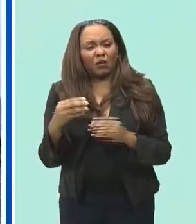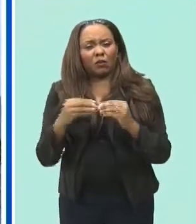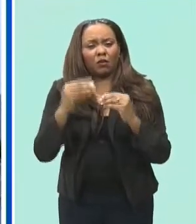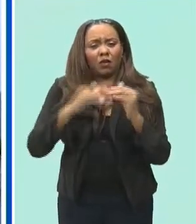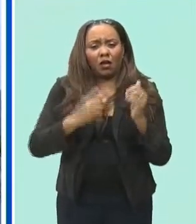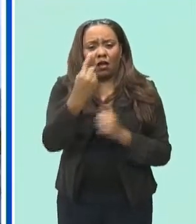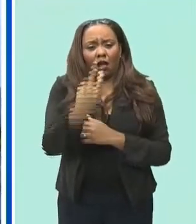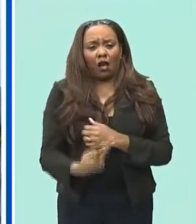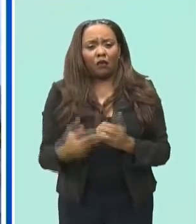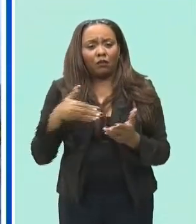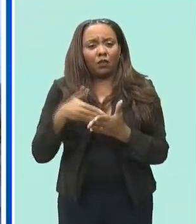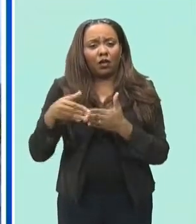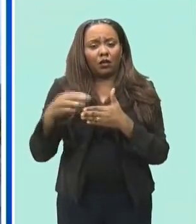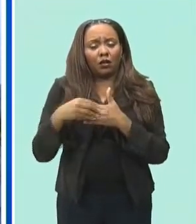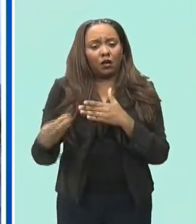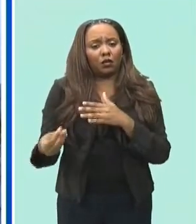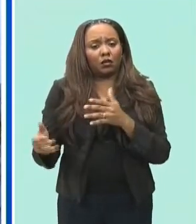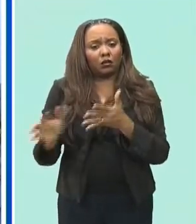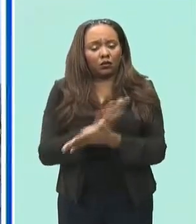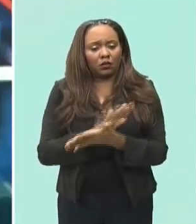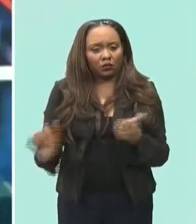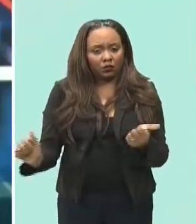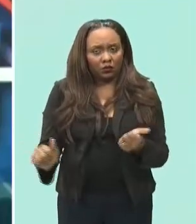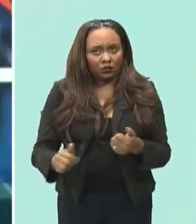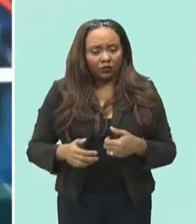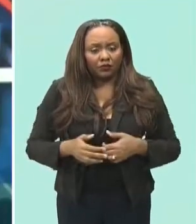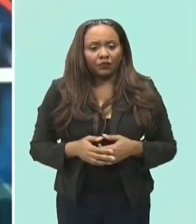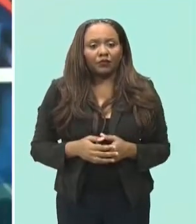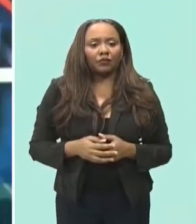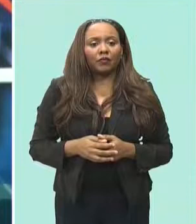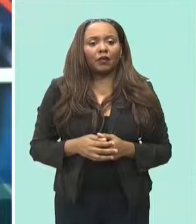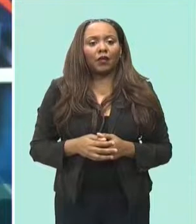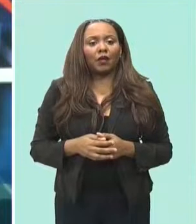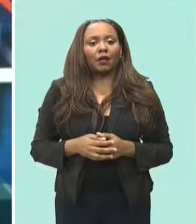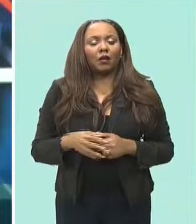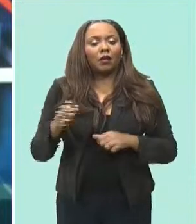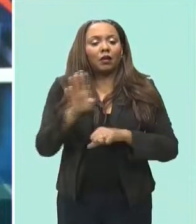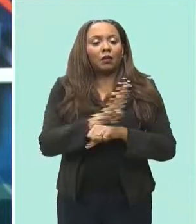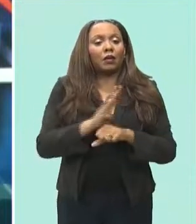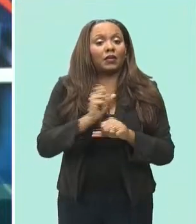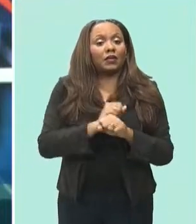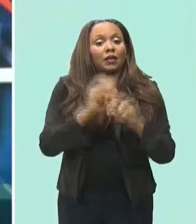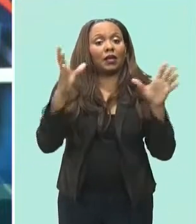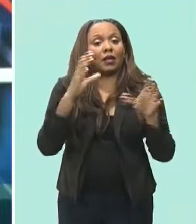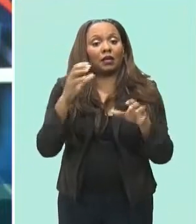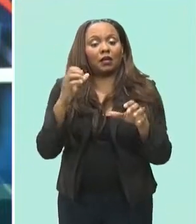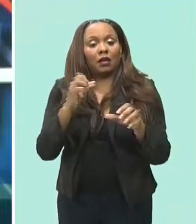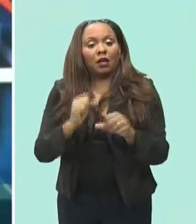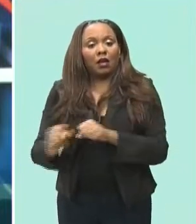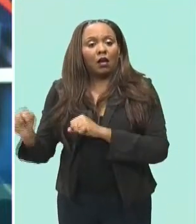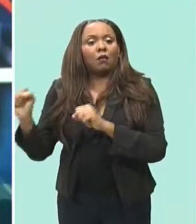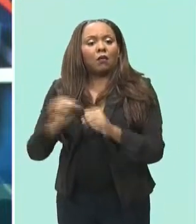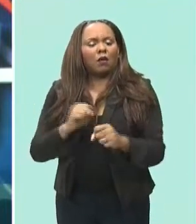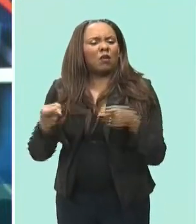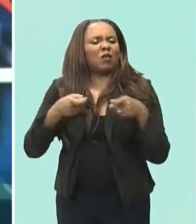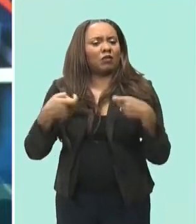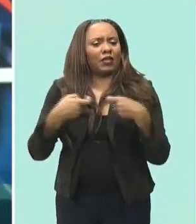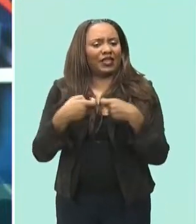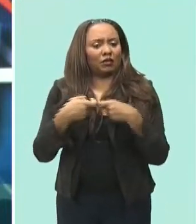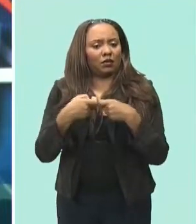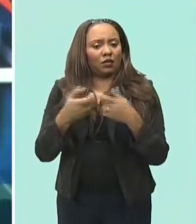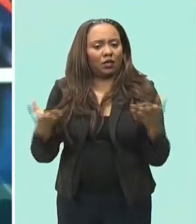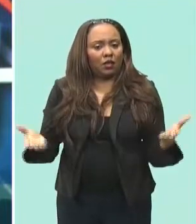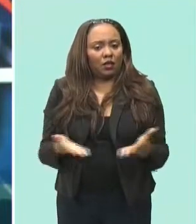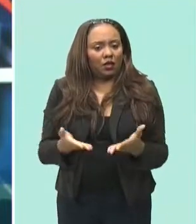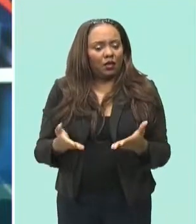half a million dollars in damage light empowers monopoly in the local electricity generation sector